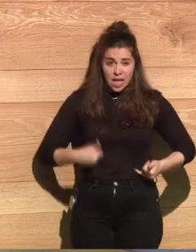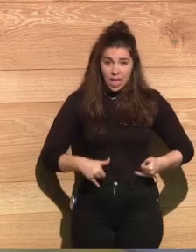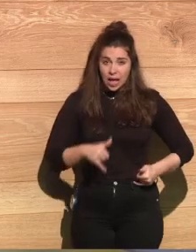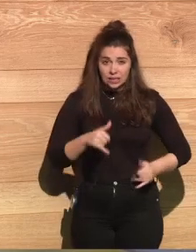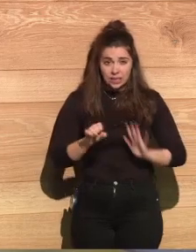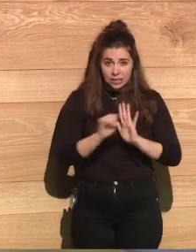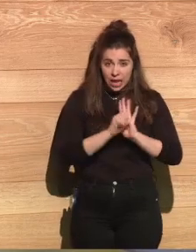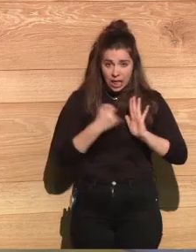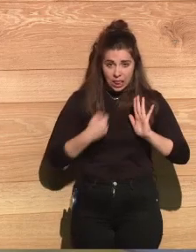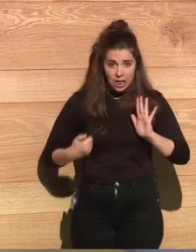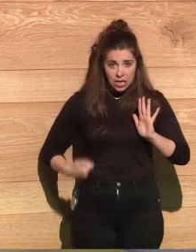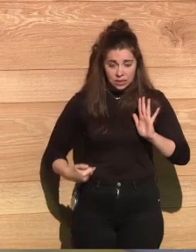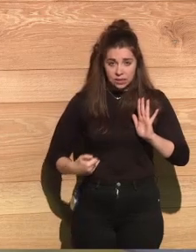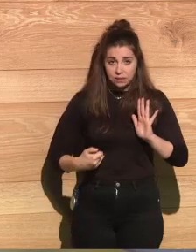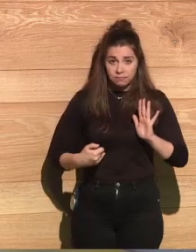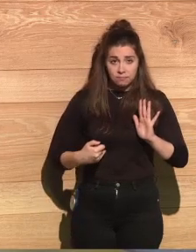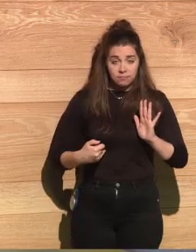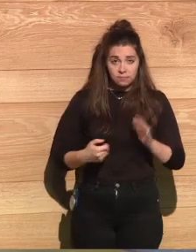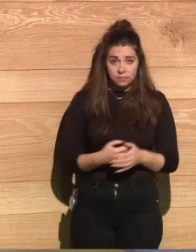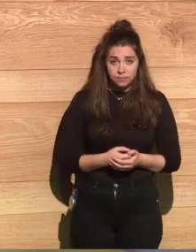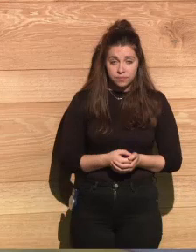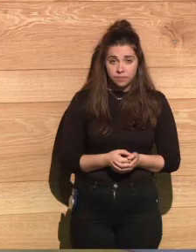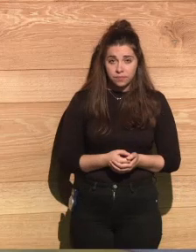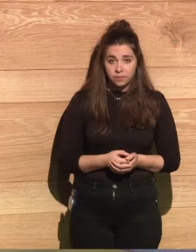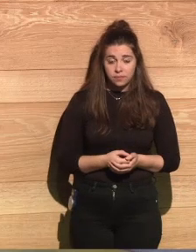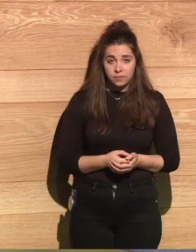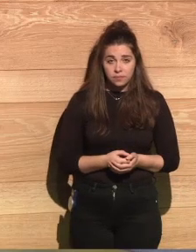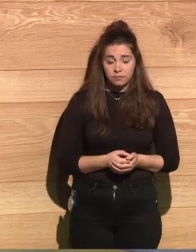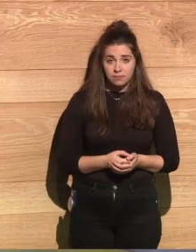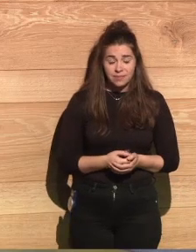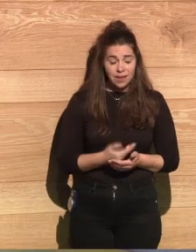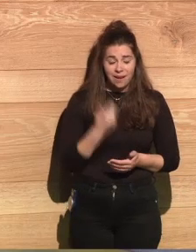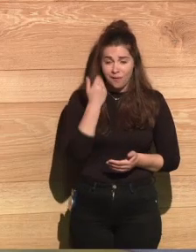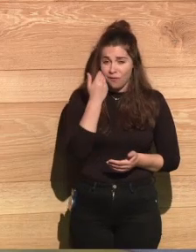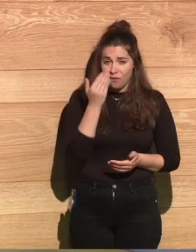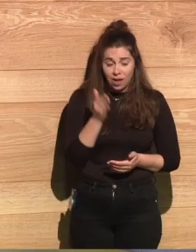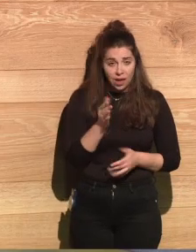ugly. Layers and layers of...